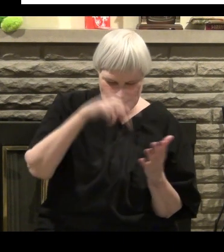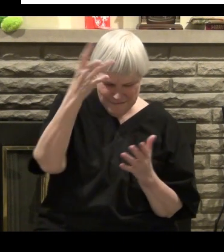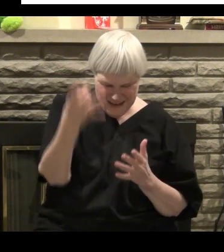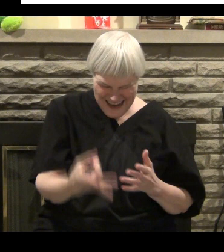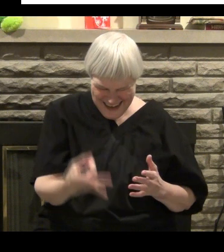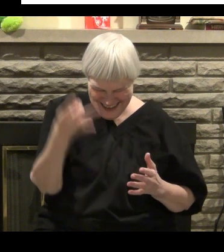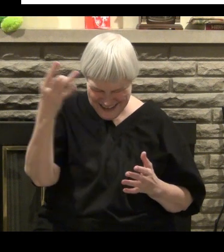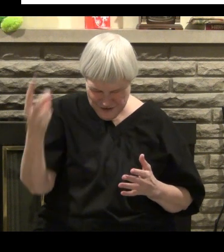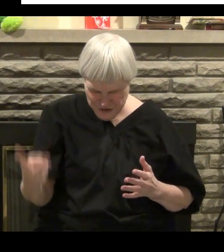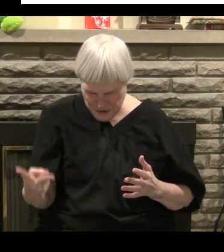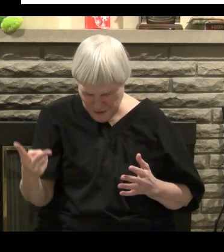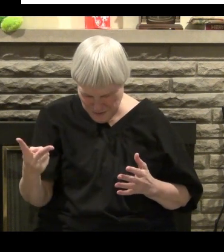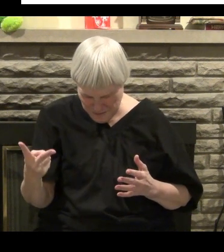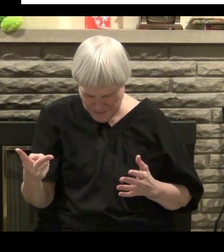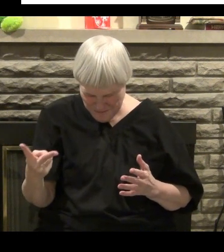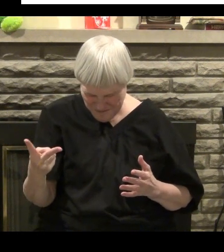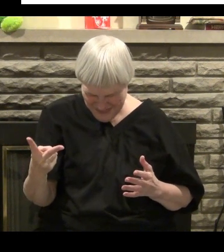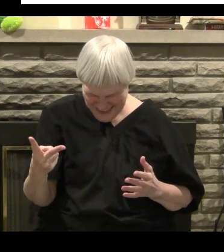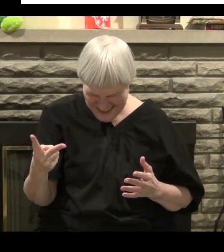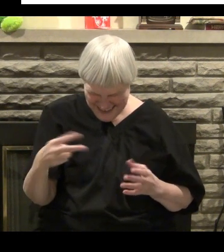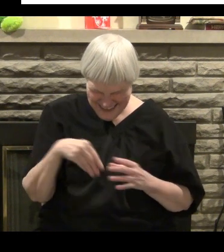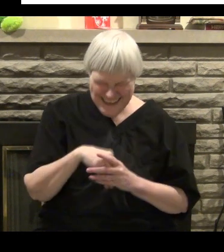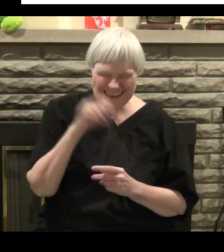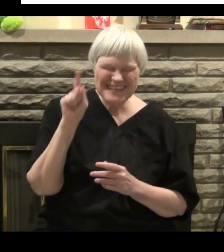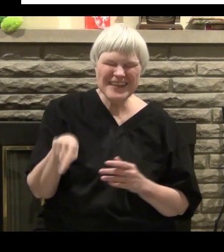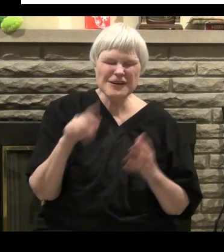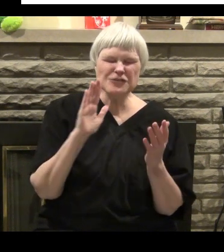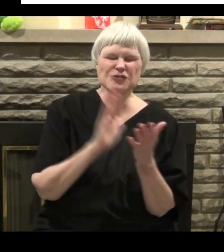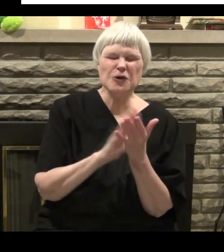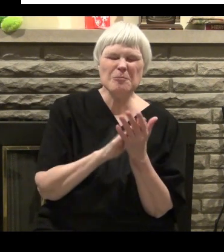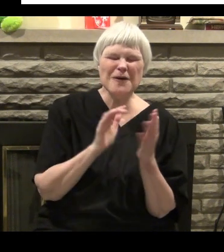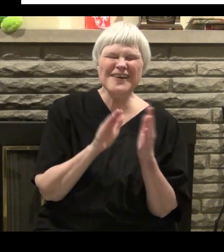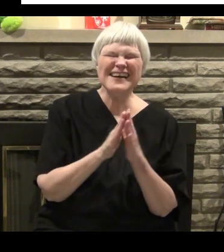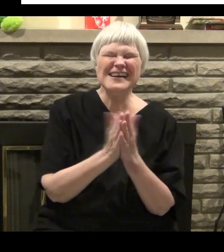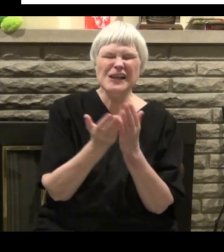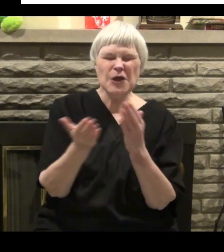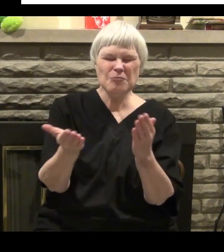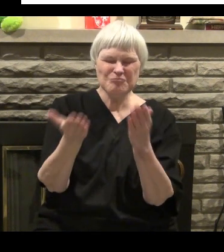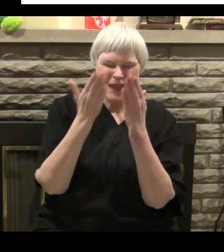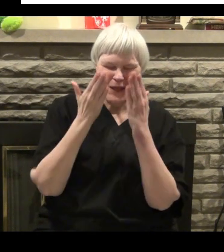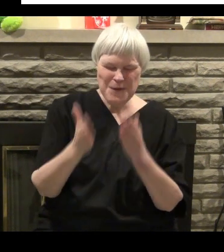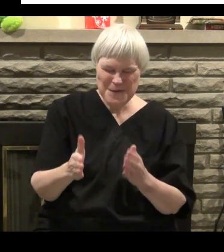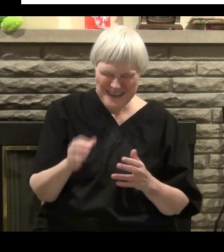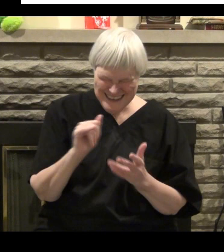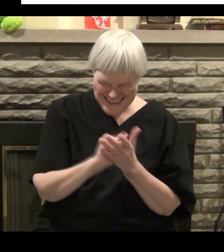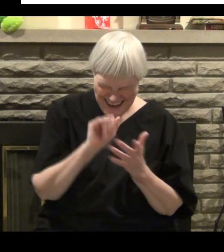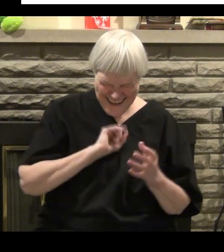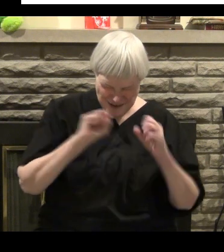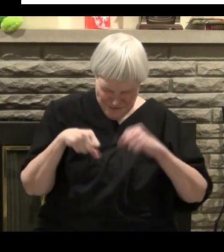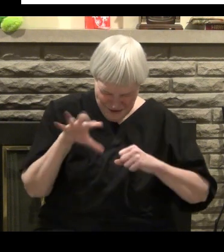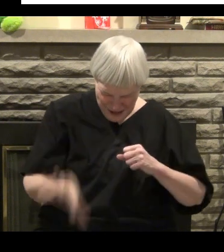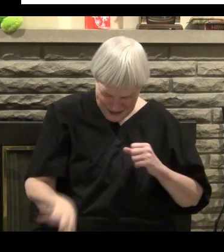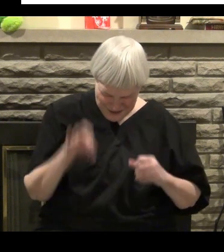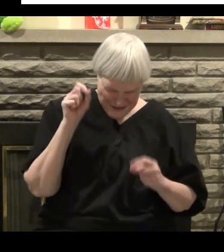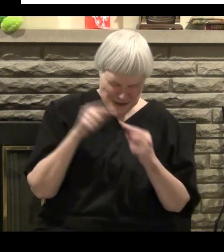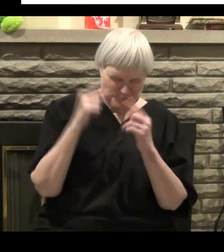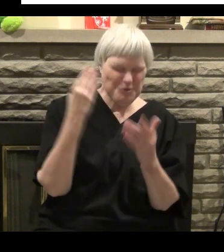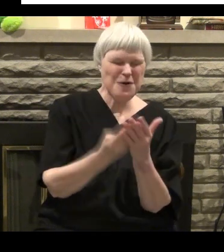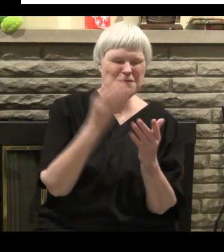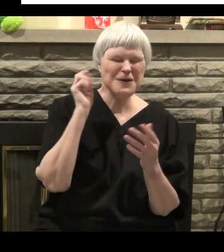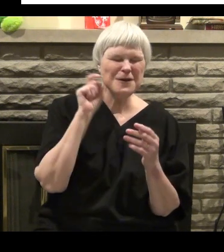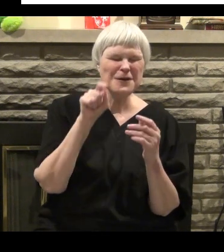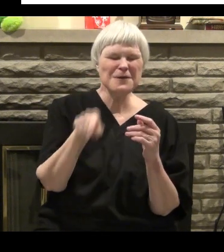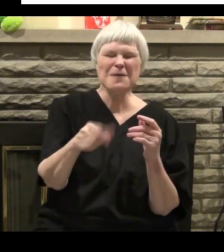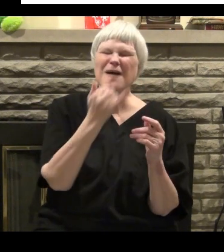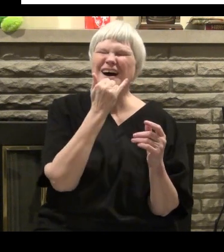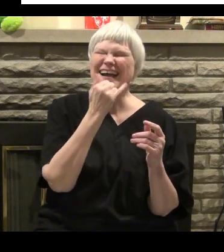The Catholic catechism paragraph 82 and I thank the Catholic church for making it so easy for me to prove you wrong. You